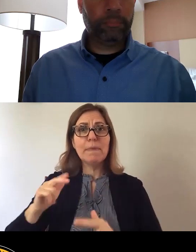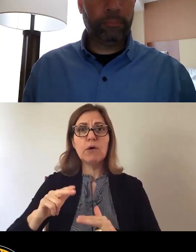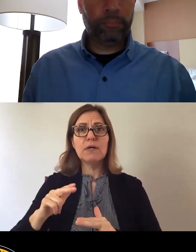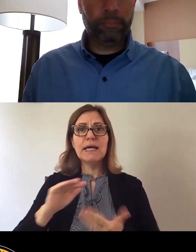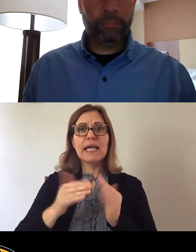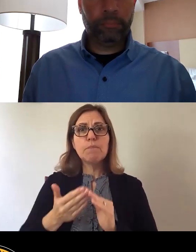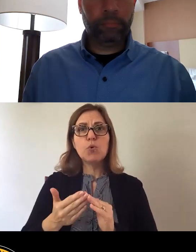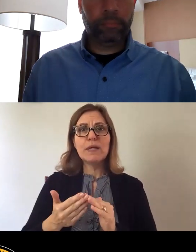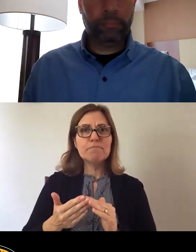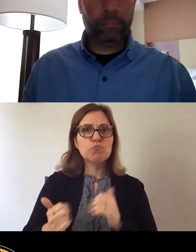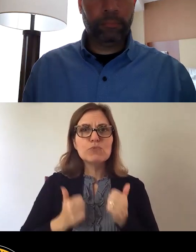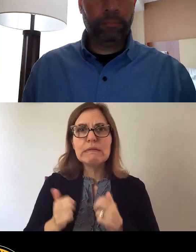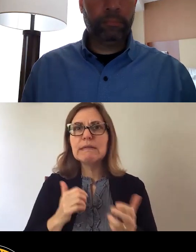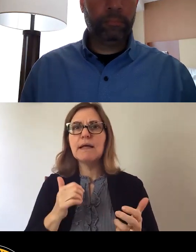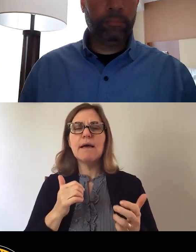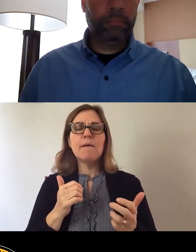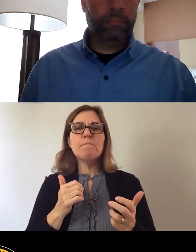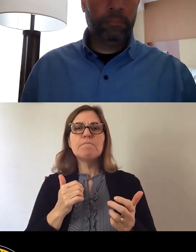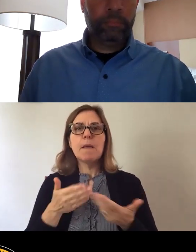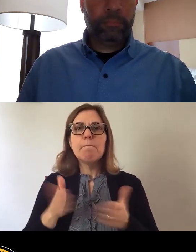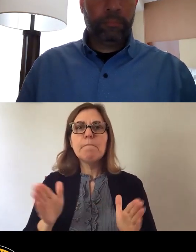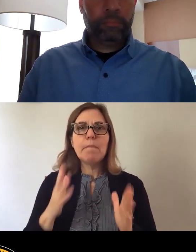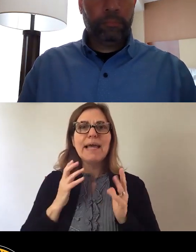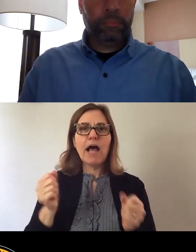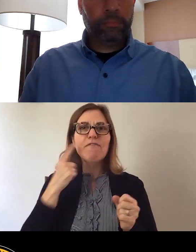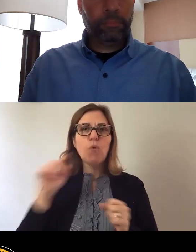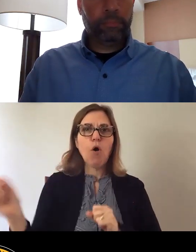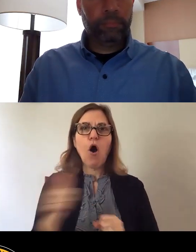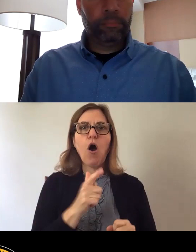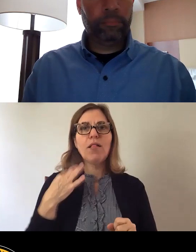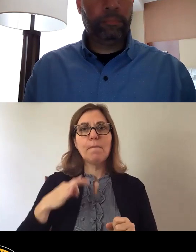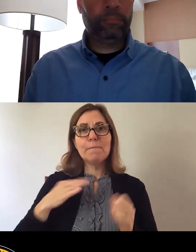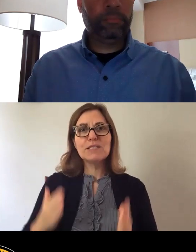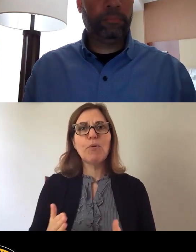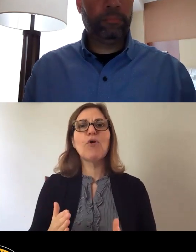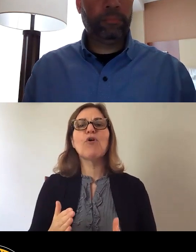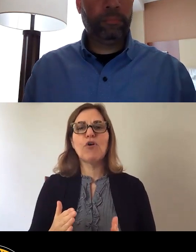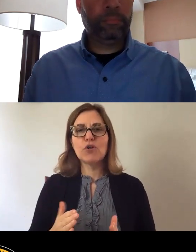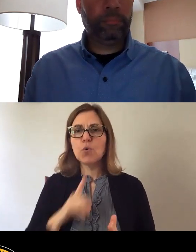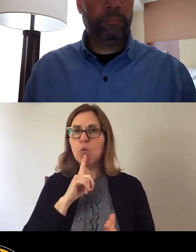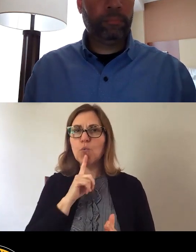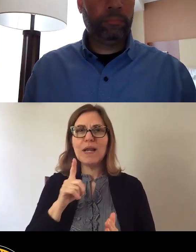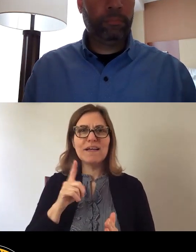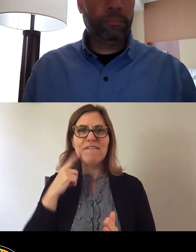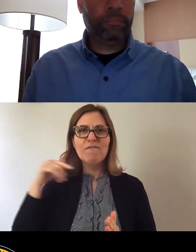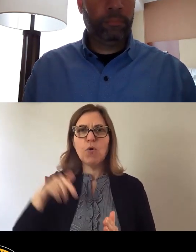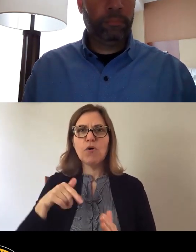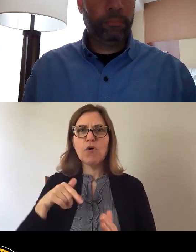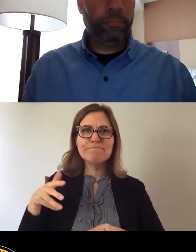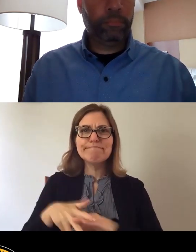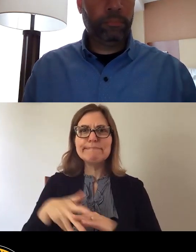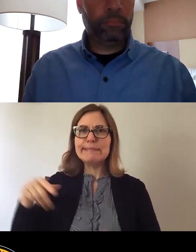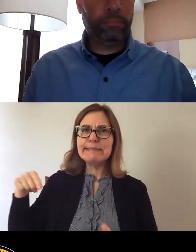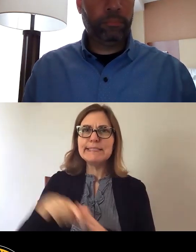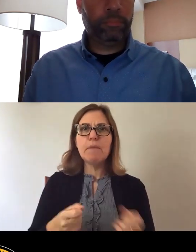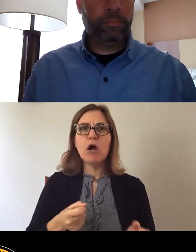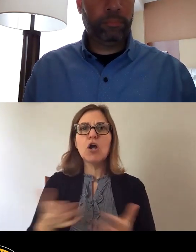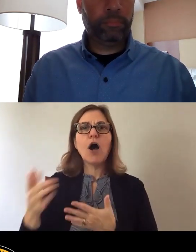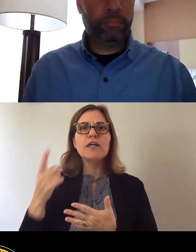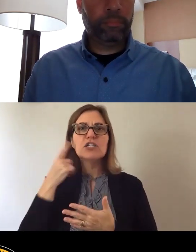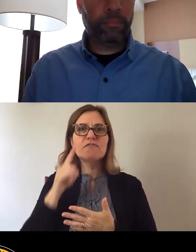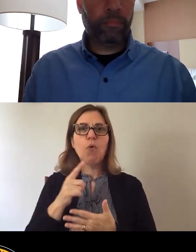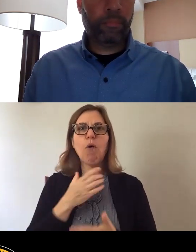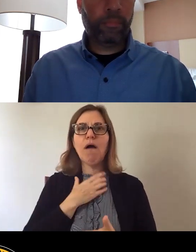economic stability, and public health of all Pittsburghers, to cut into the root causes of hunger and insecurity and not only provide